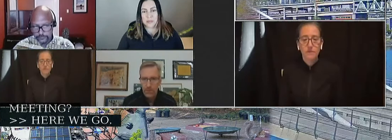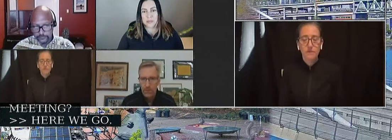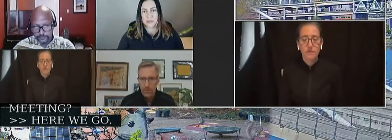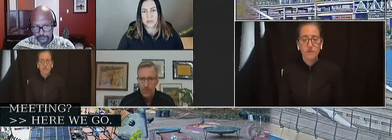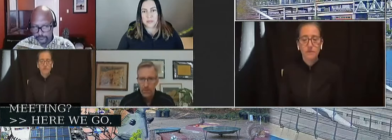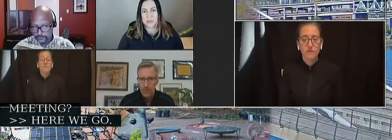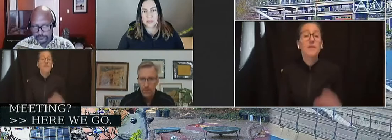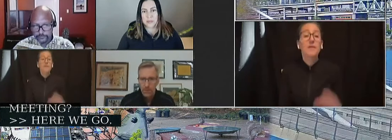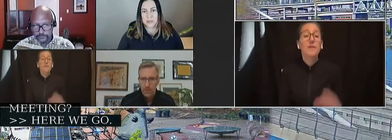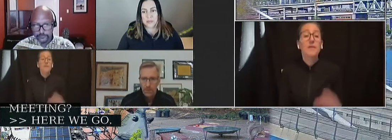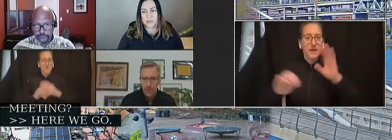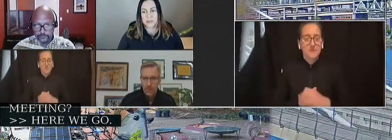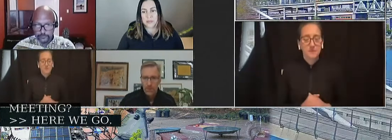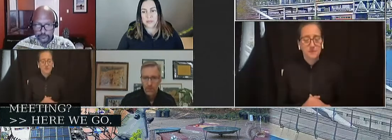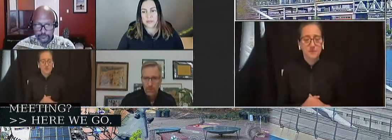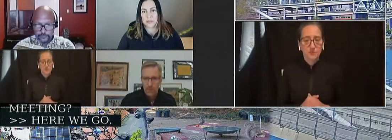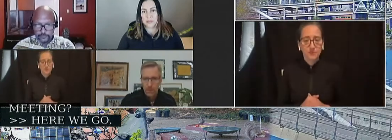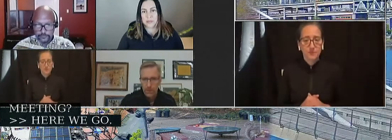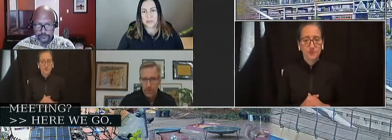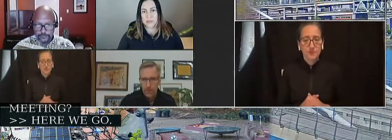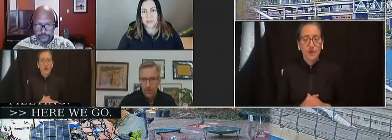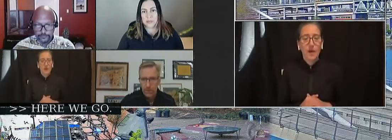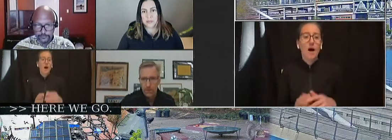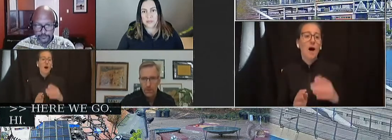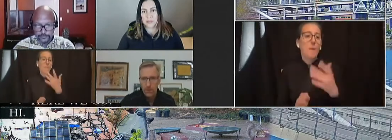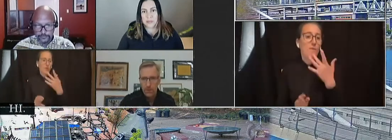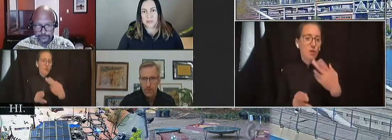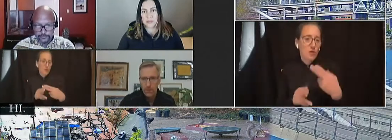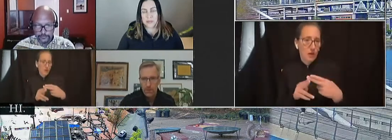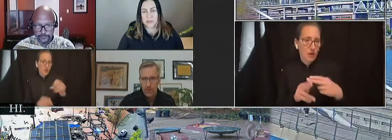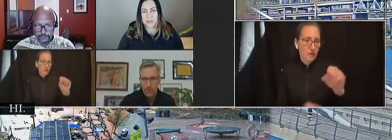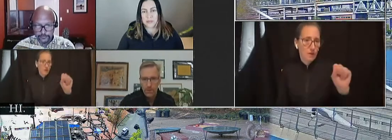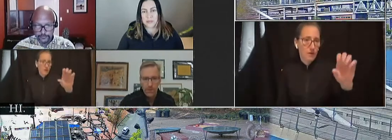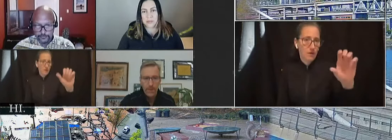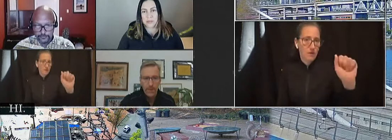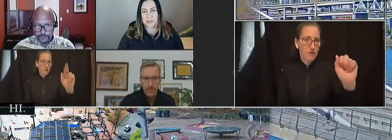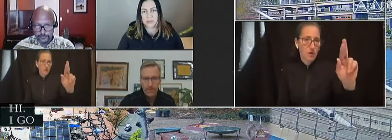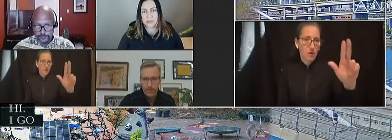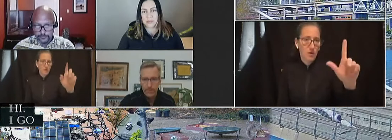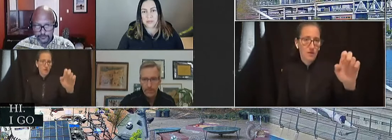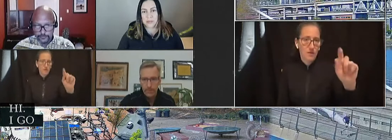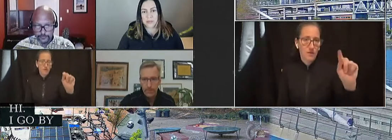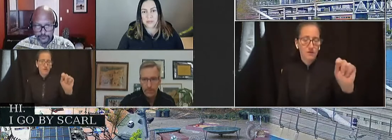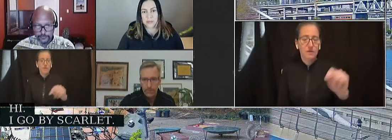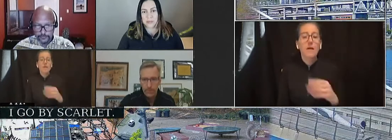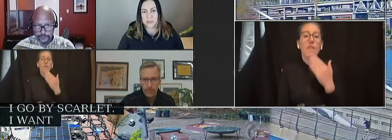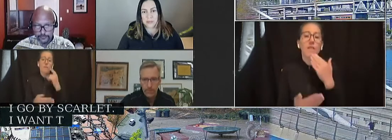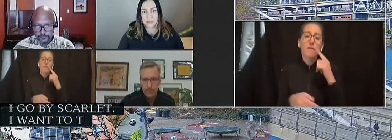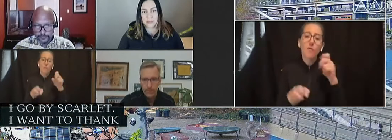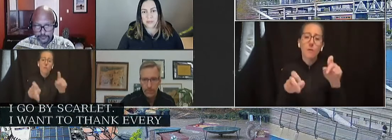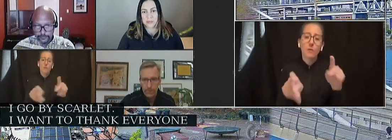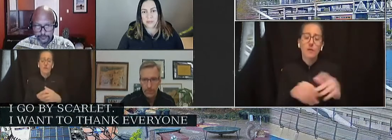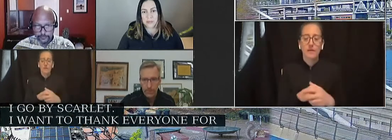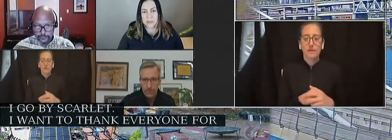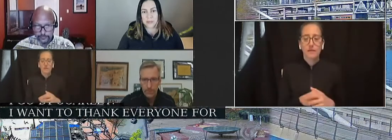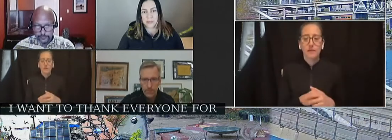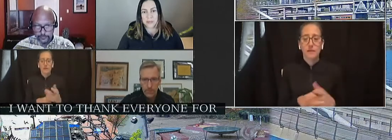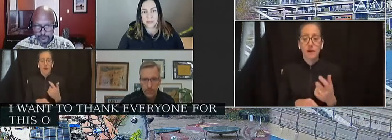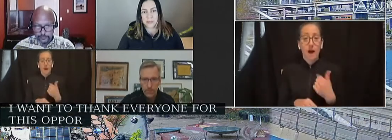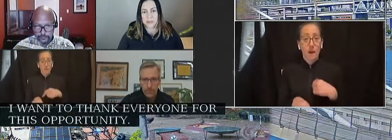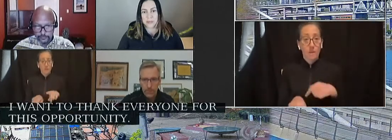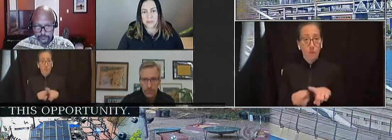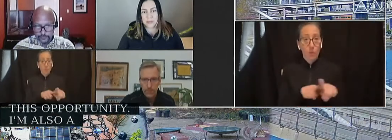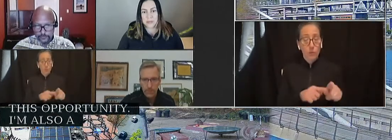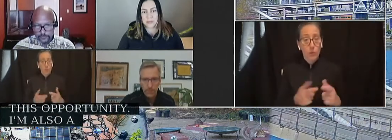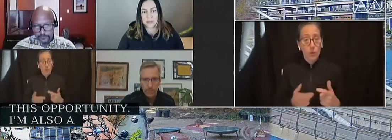Hi, I go by Scarlett. I want to thank everyone for this opportunity. I'm also a resident